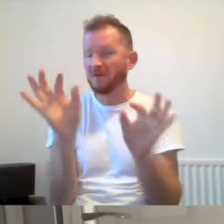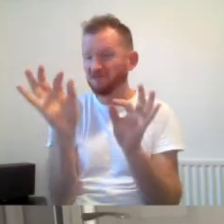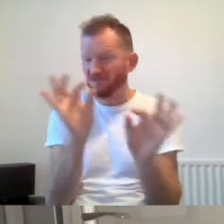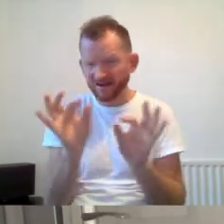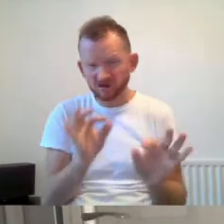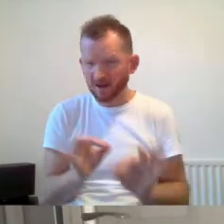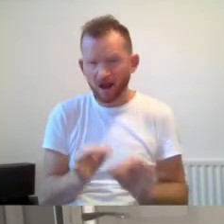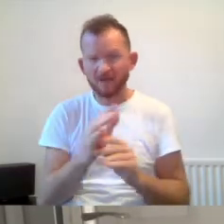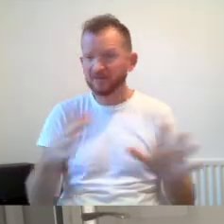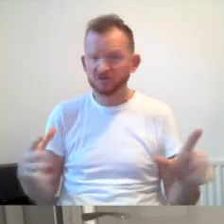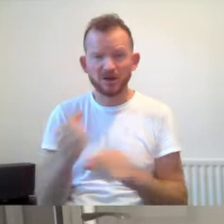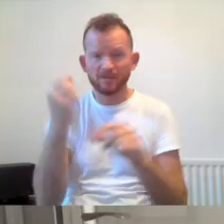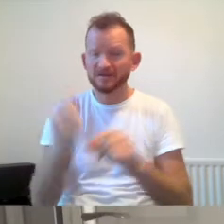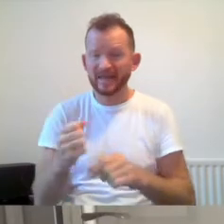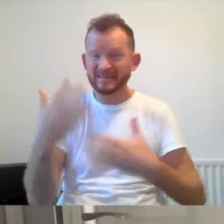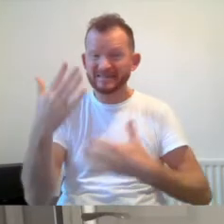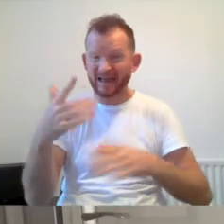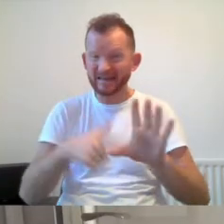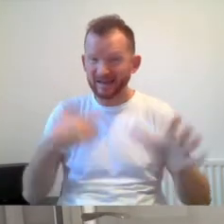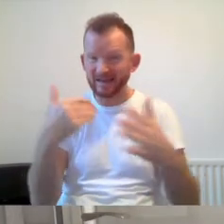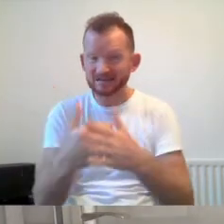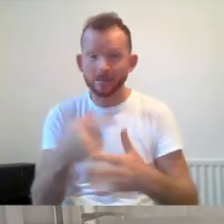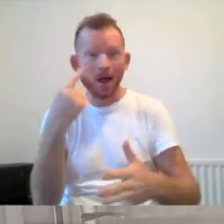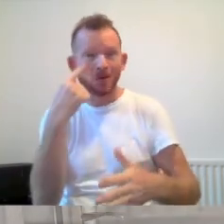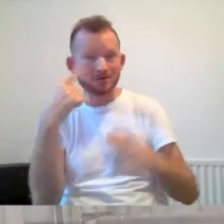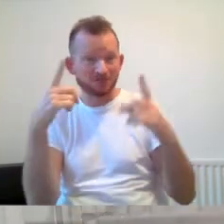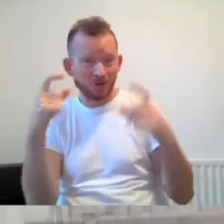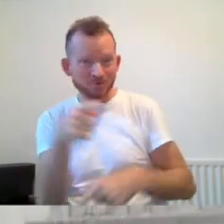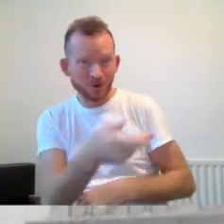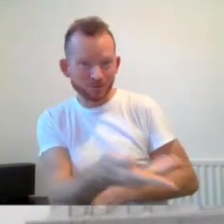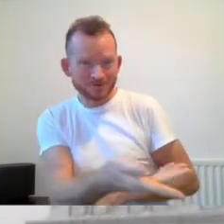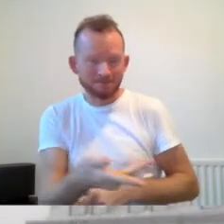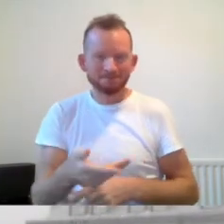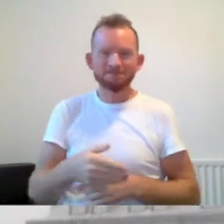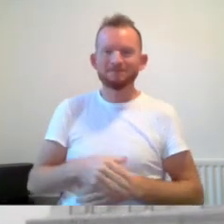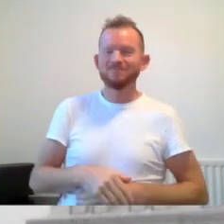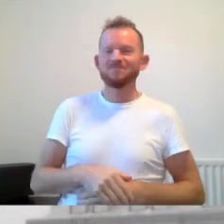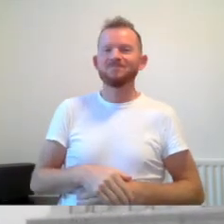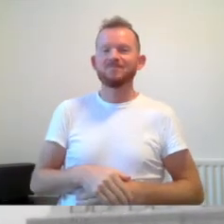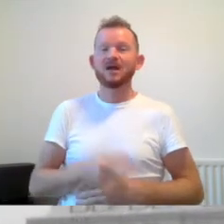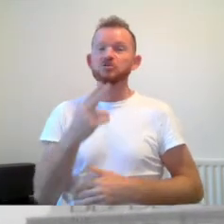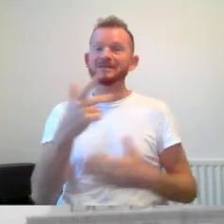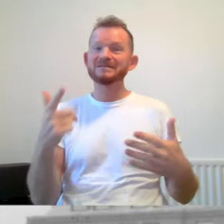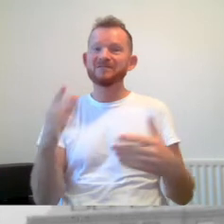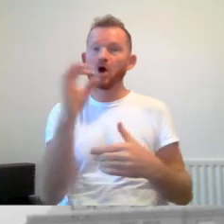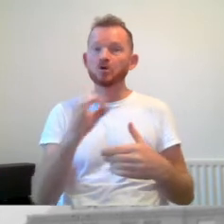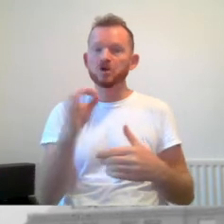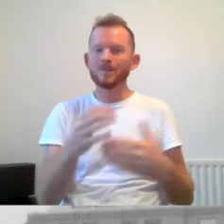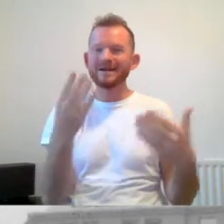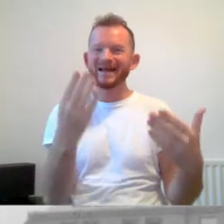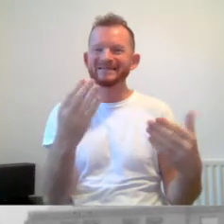achieved in this decade, but let's have a look at some photos. On the 27th of October 1990,